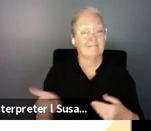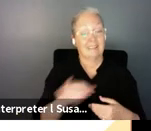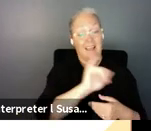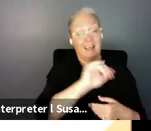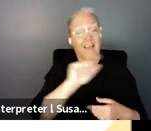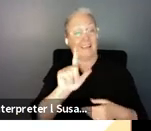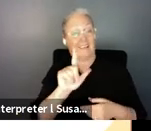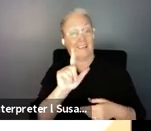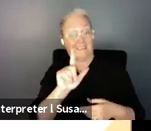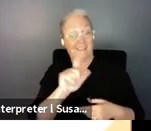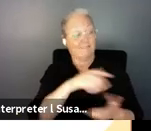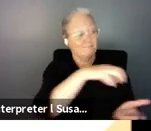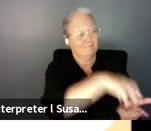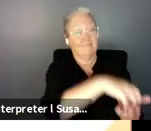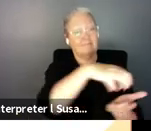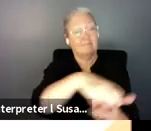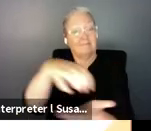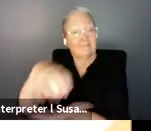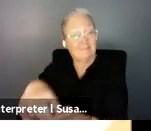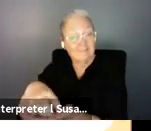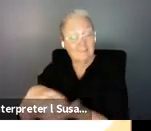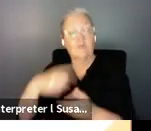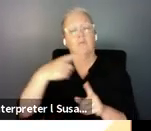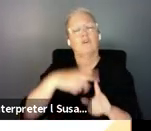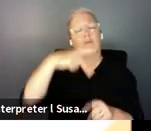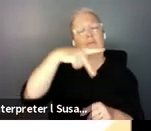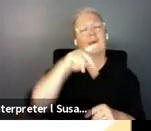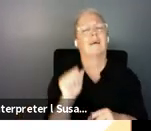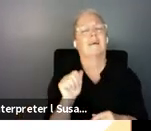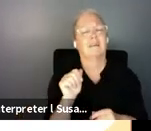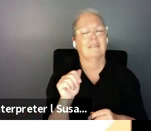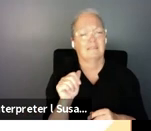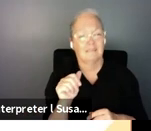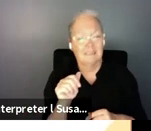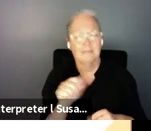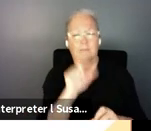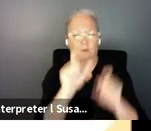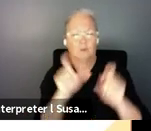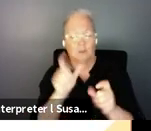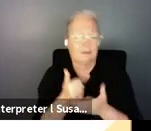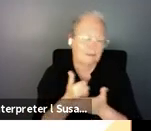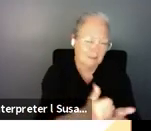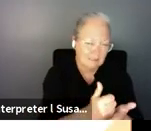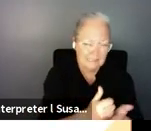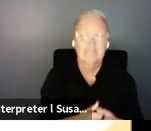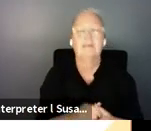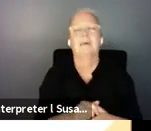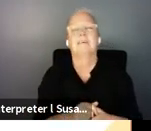and and also the number of the pas but we were not very successful and up until